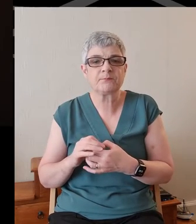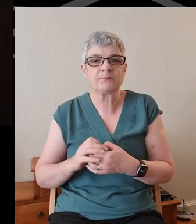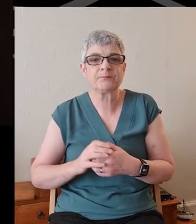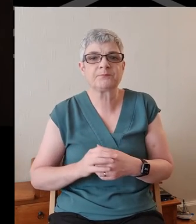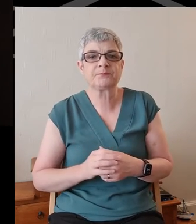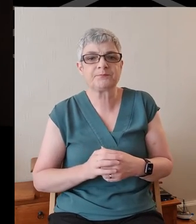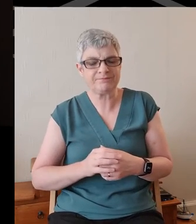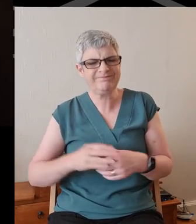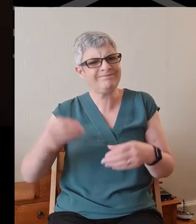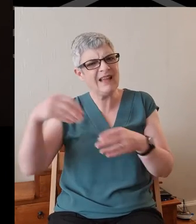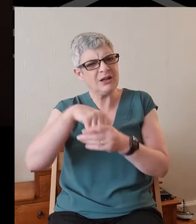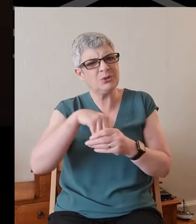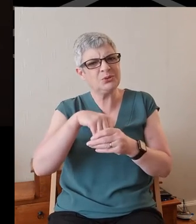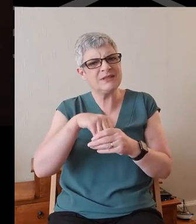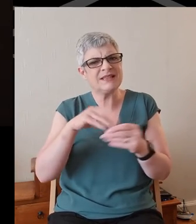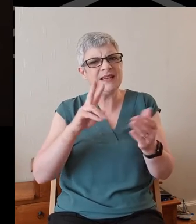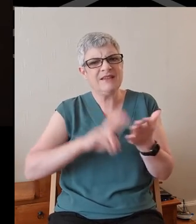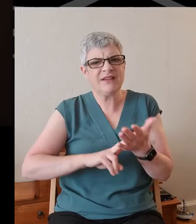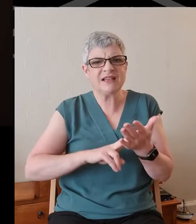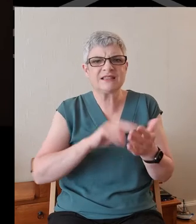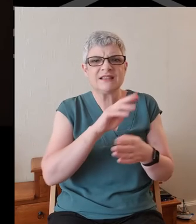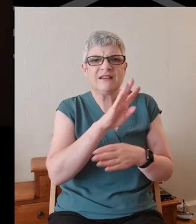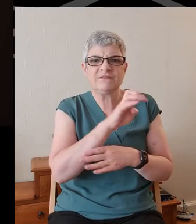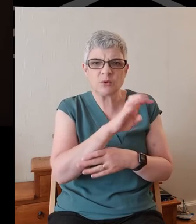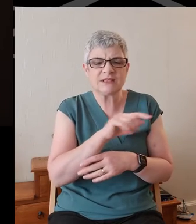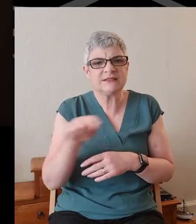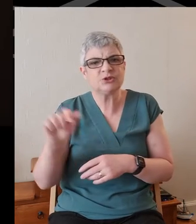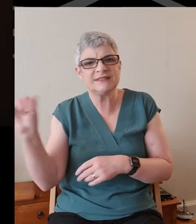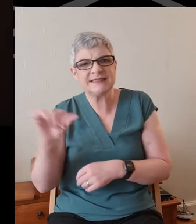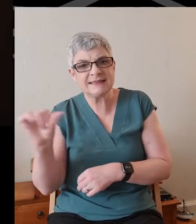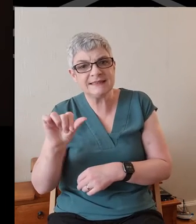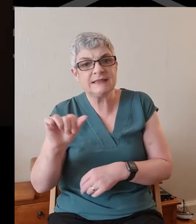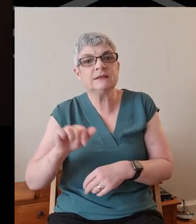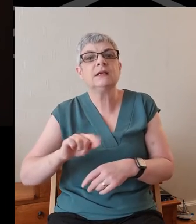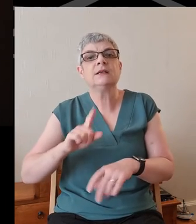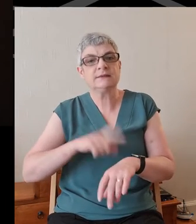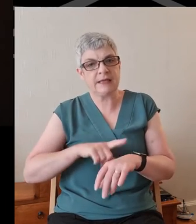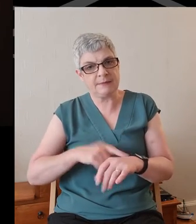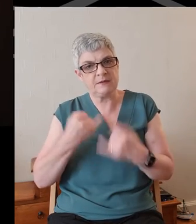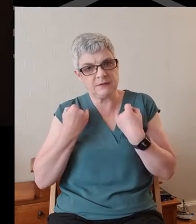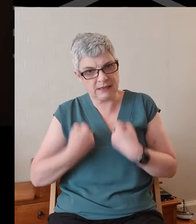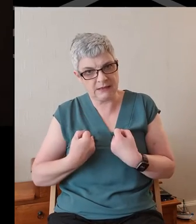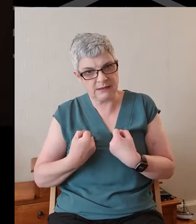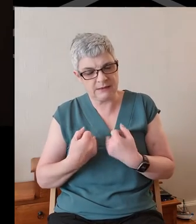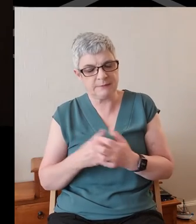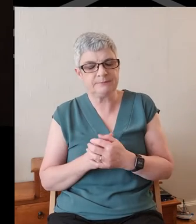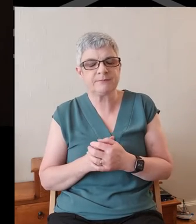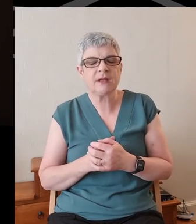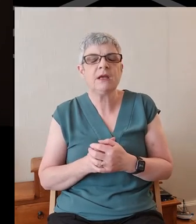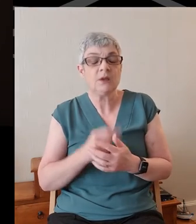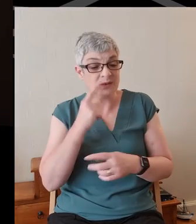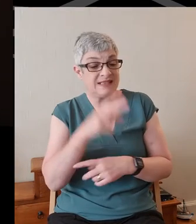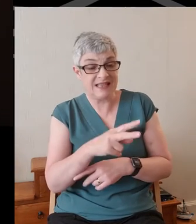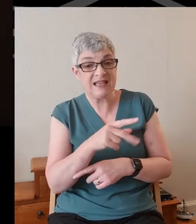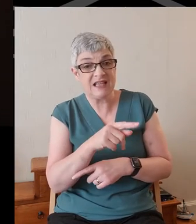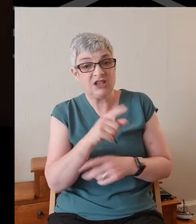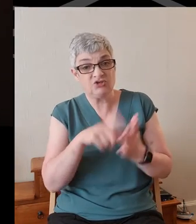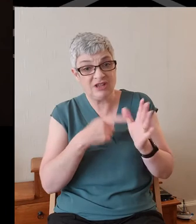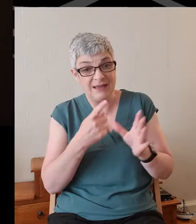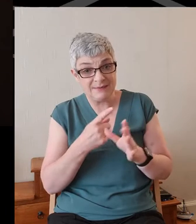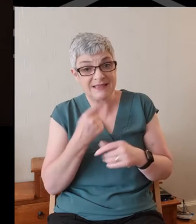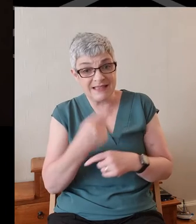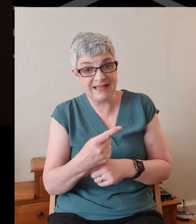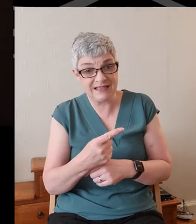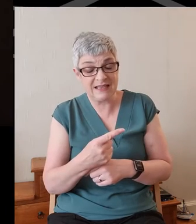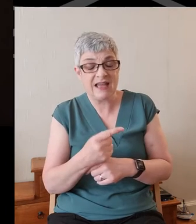And that includes verses 14 to 16, times of sickness. Now, I don't think James is saying in these verses